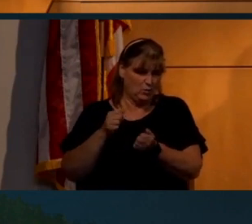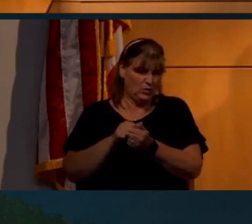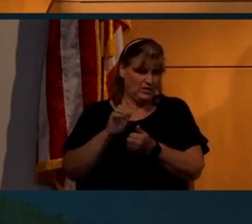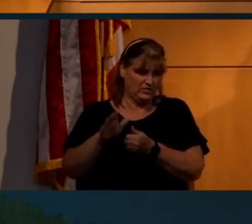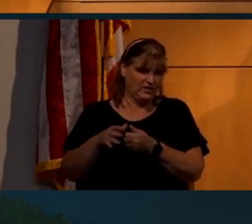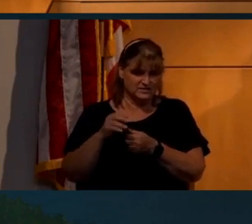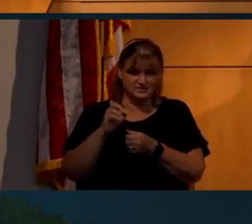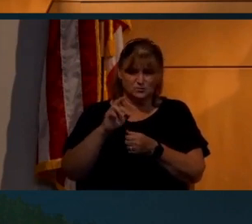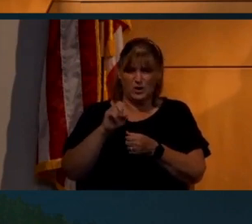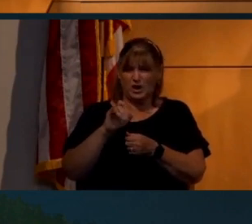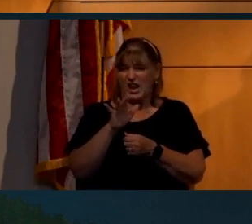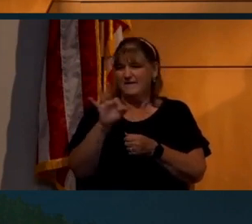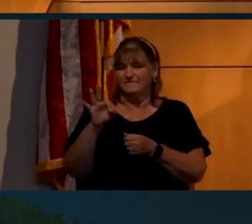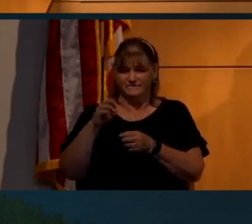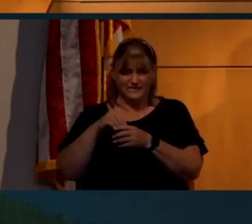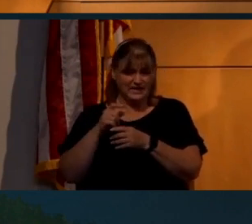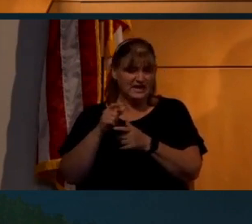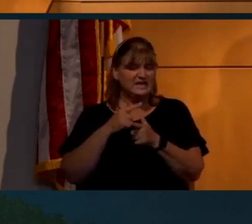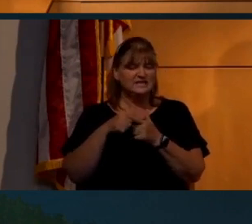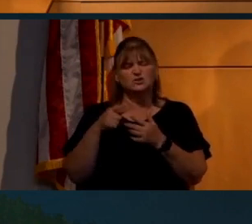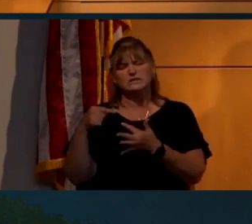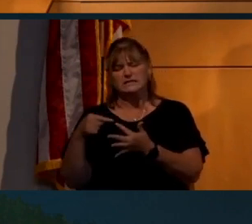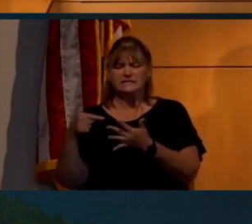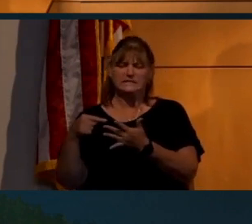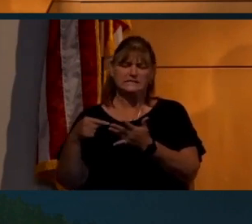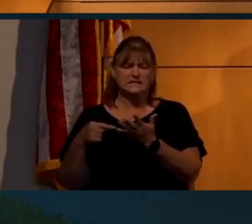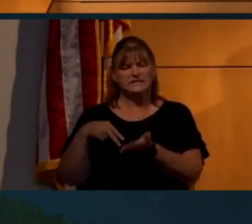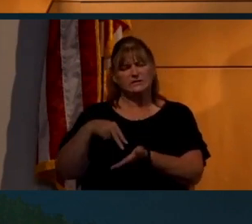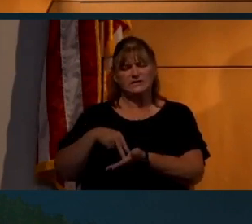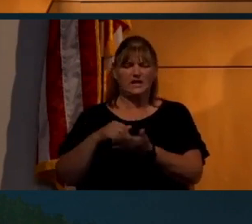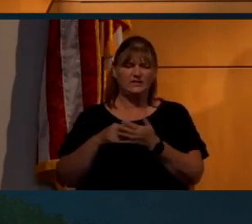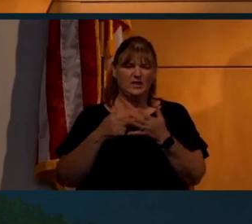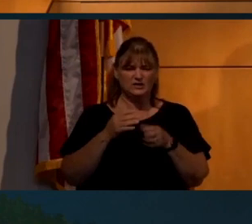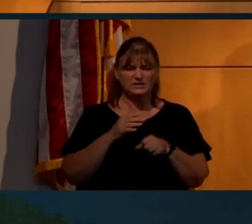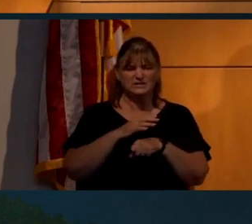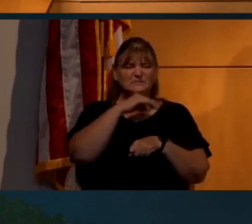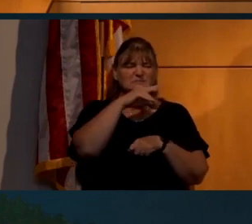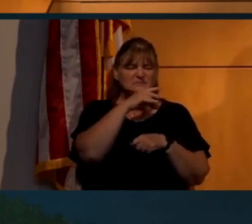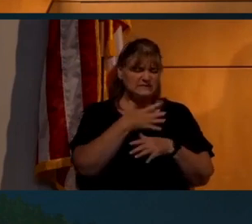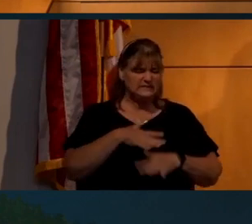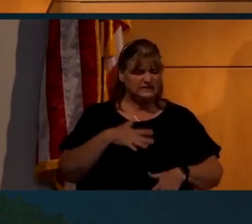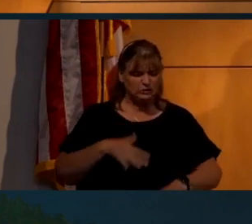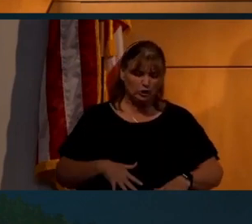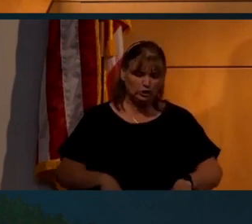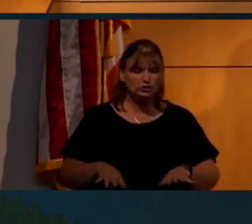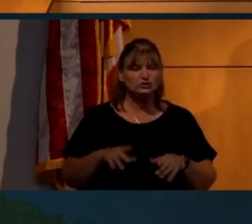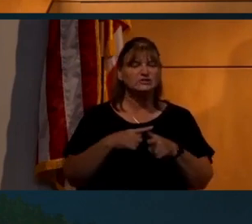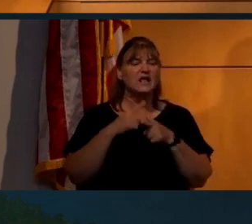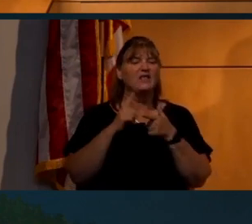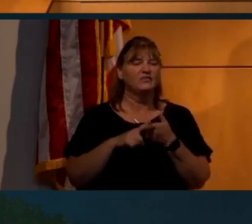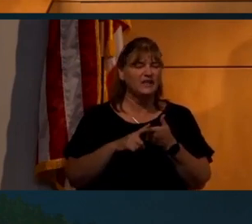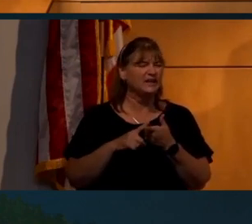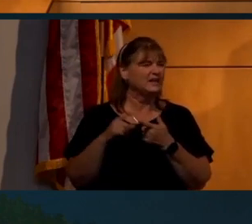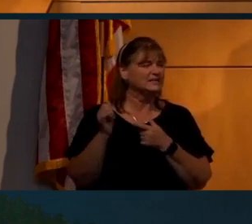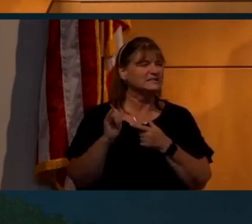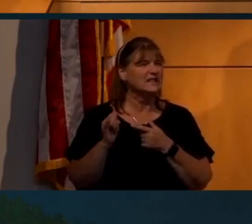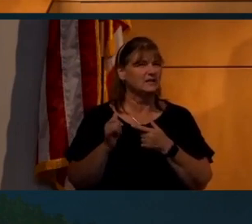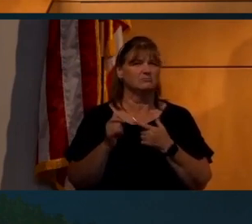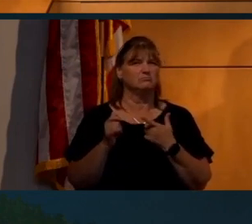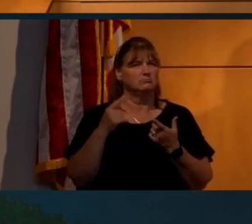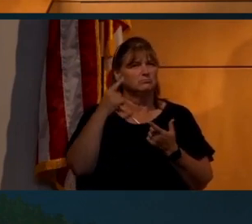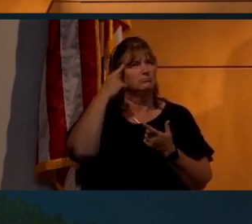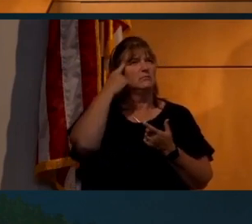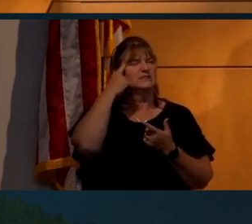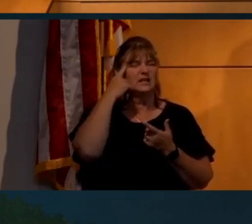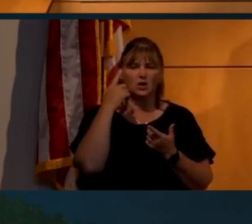And as I was looking at it going, oh, well, you know, there's this and this. And he was standing there and there's dust on his suit and everything. And it's like, it